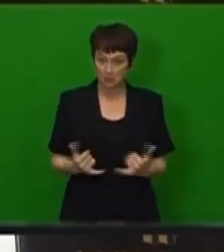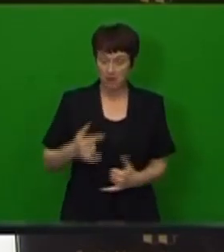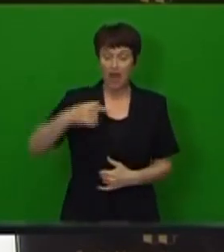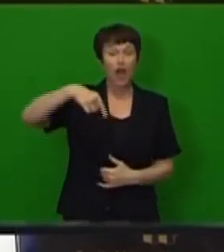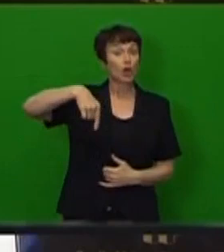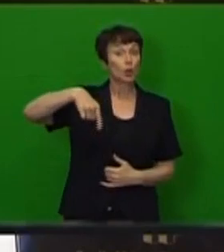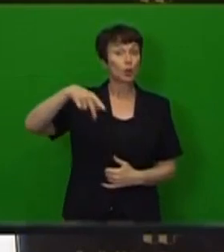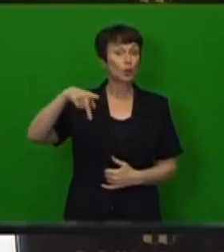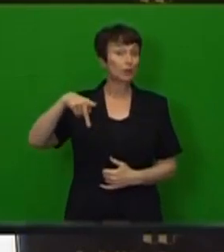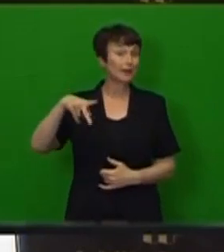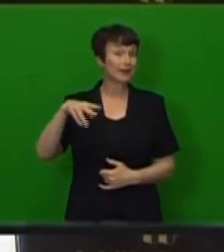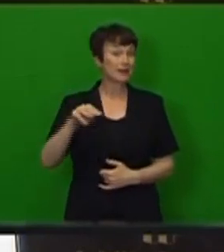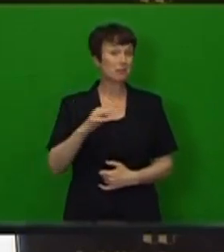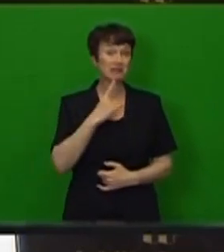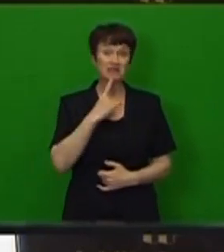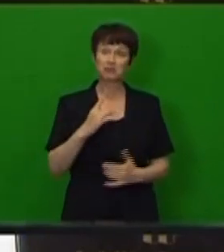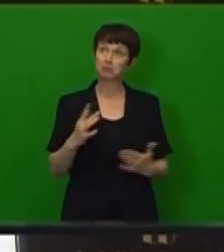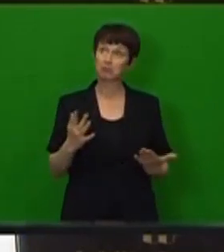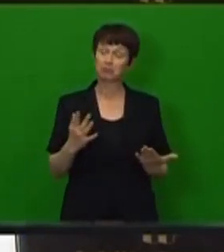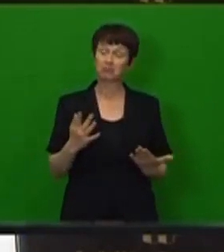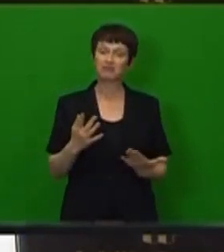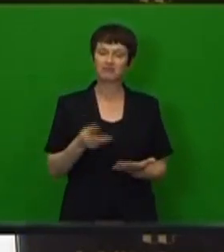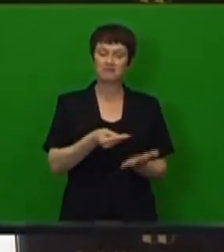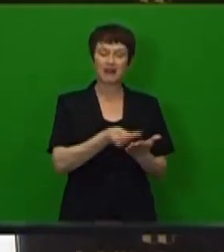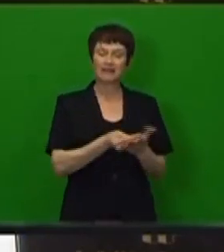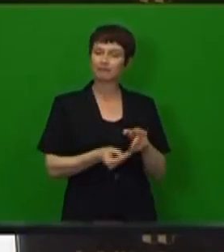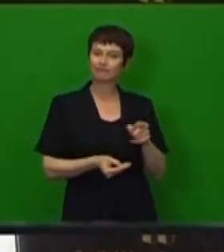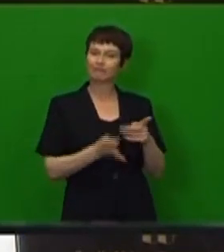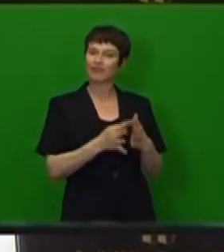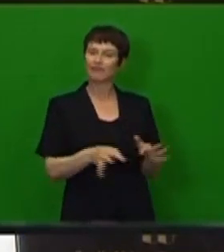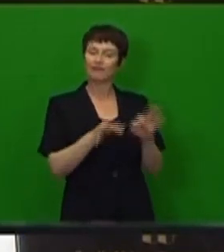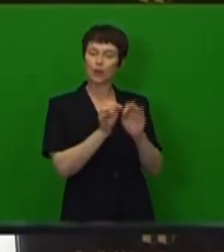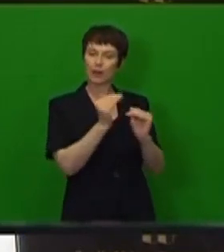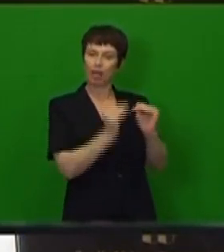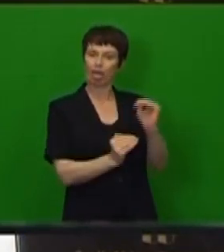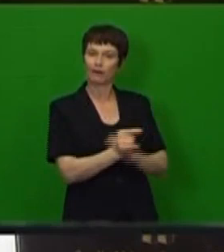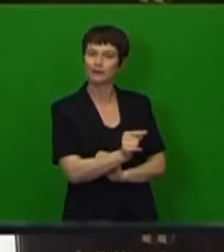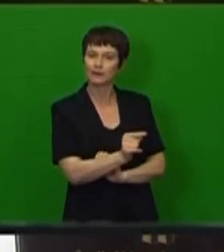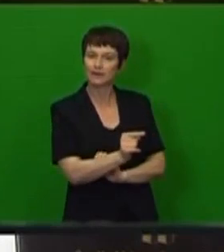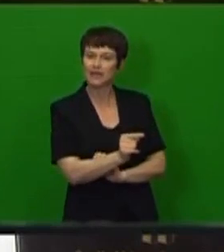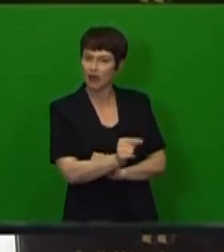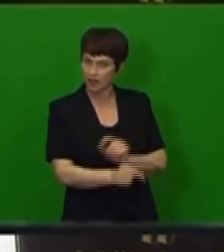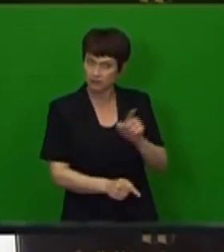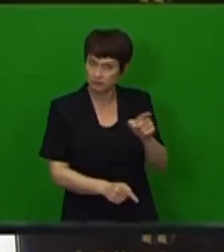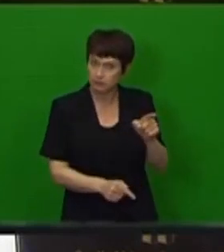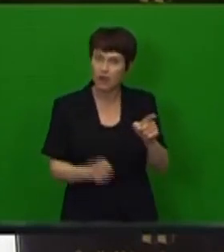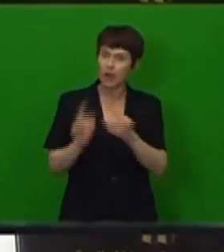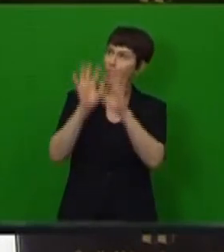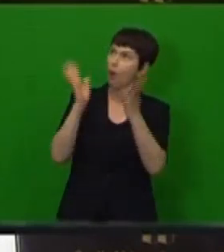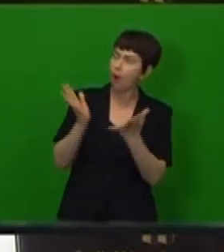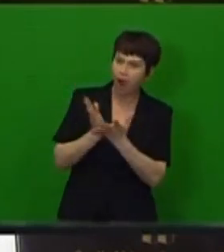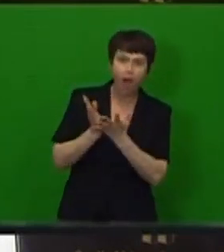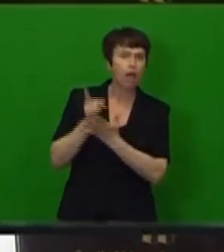remain slightly undervalued. While the rent has benefited from improvements in global sentiment,